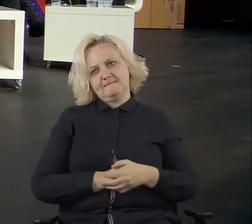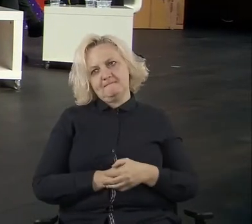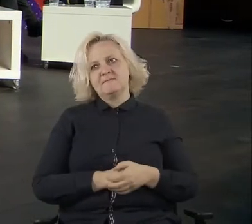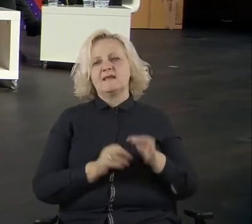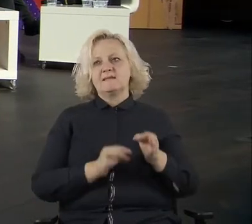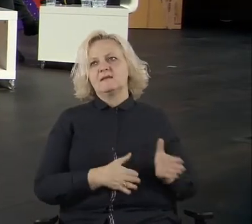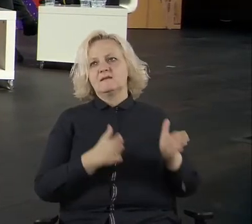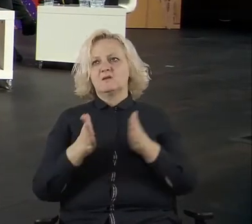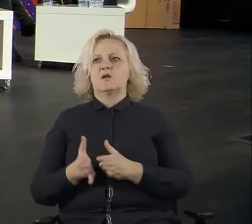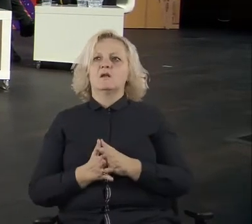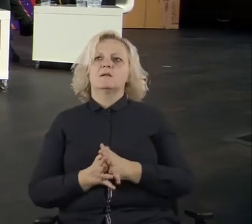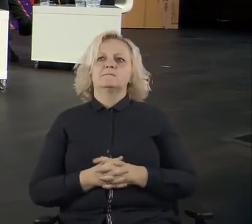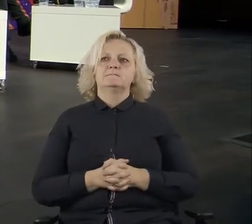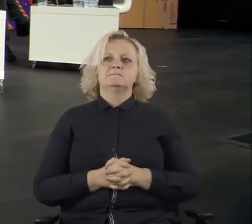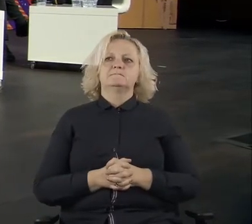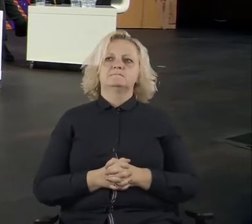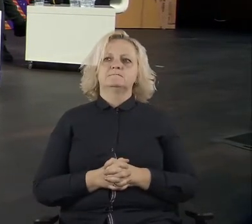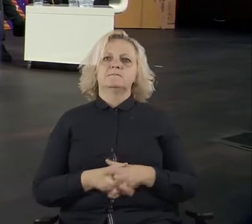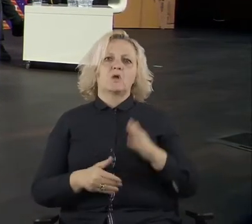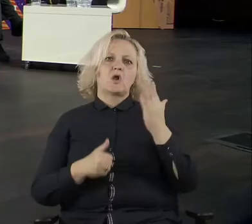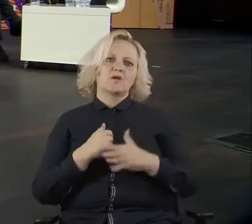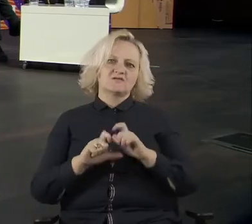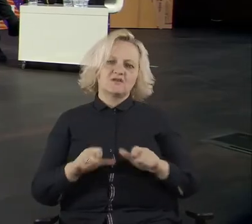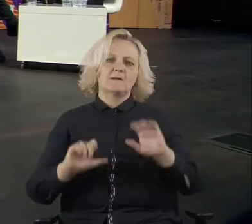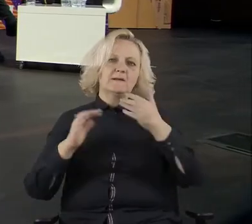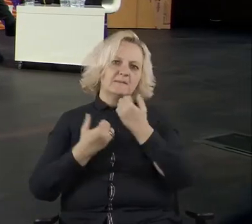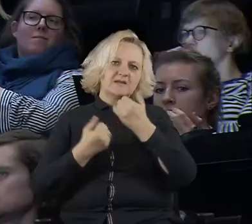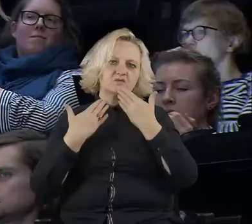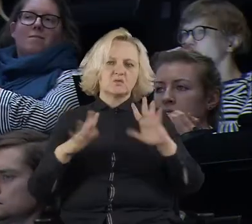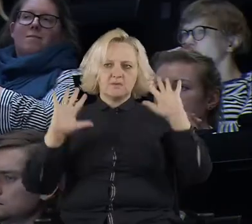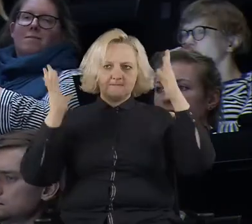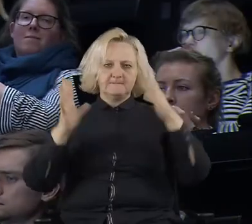much for your time. Thank you very much for the panelists.